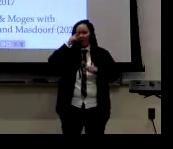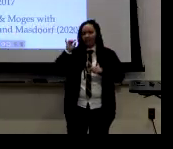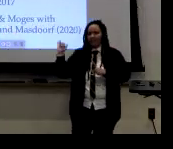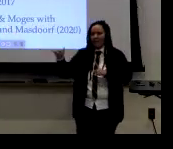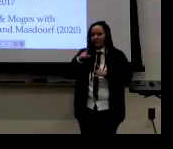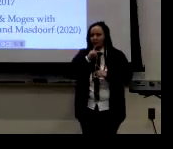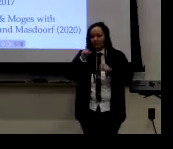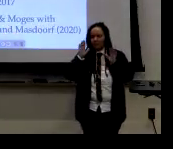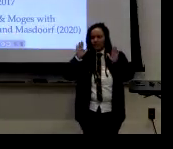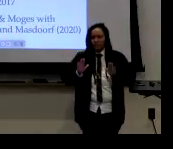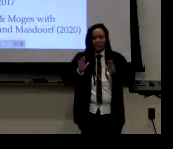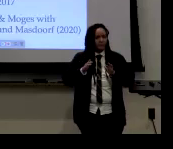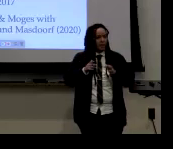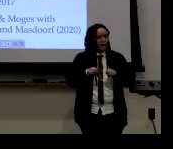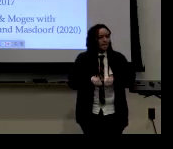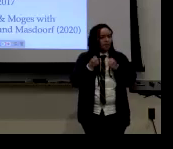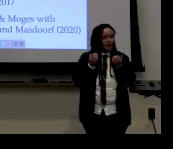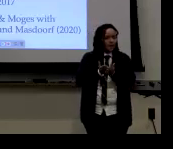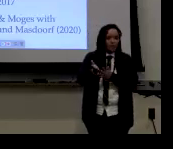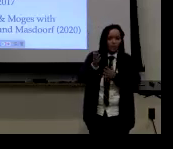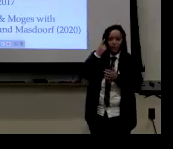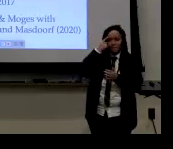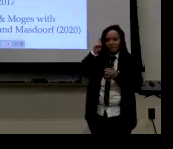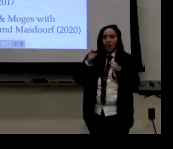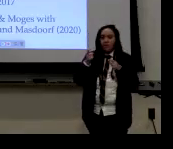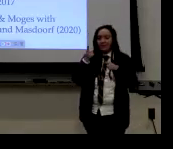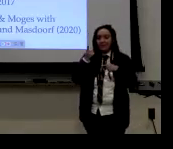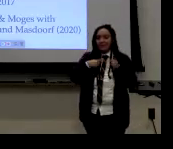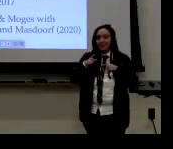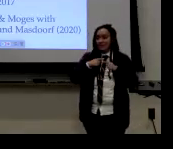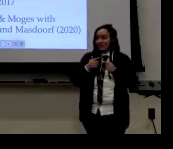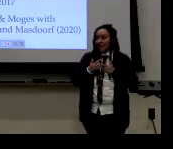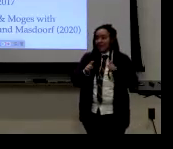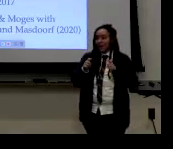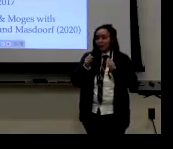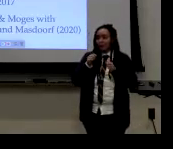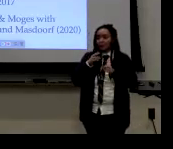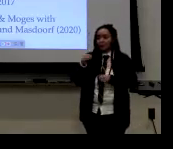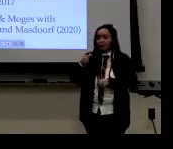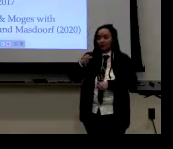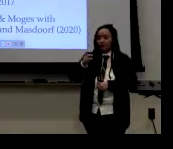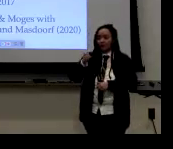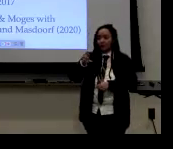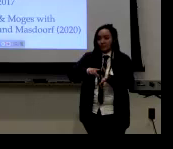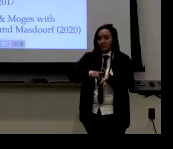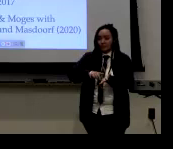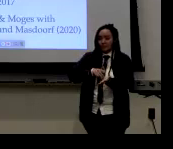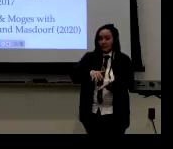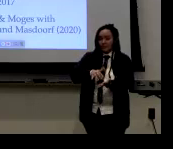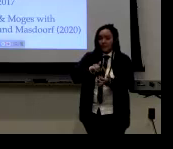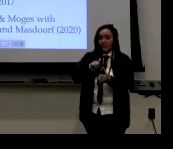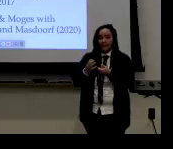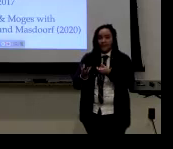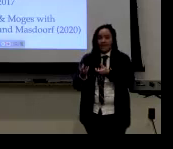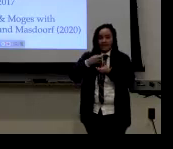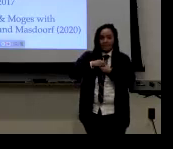also this gay identity signing, Blau. This is a wonderful resources. And it's really a great resource. It's been a